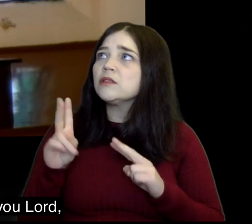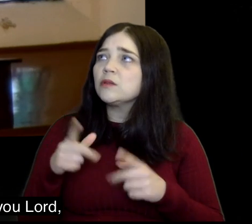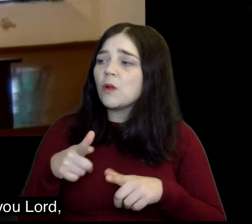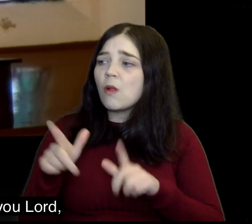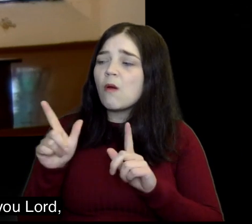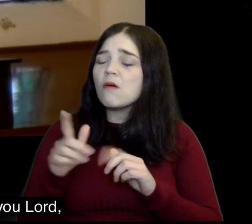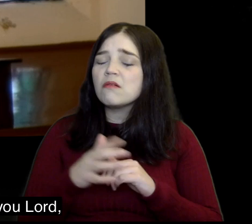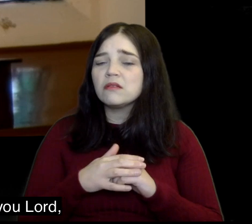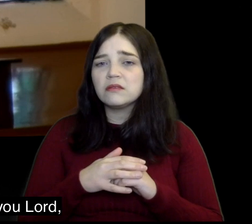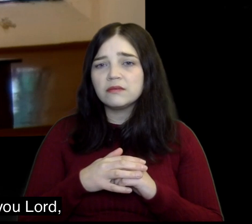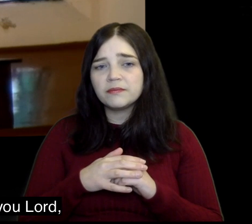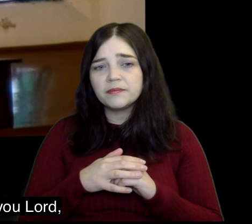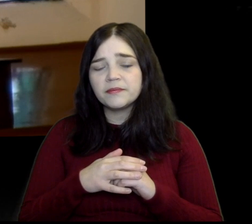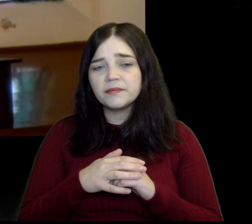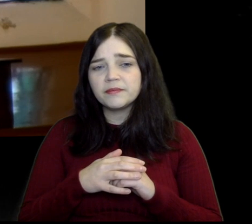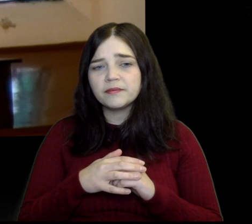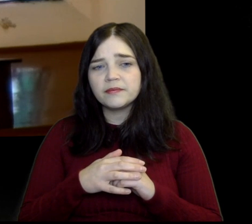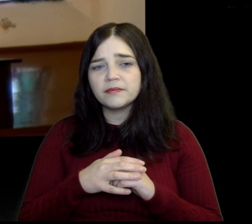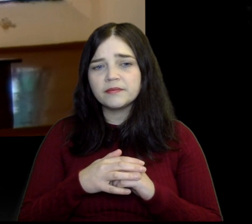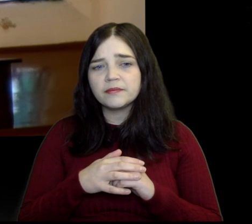and so we turn to you Lord